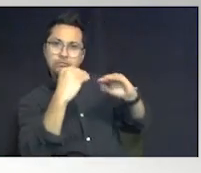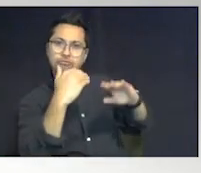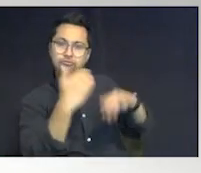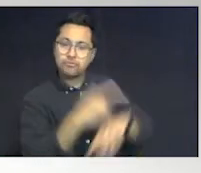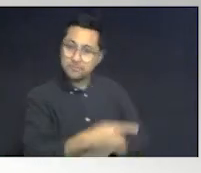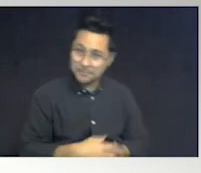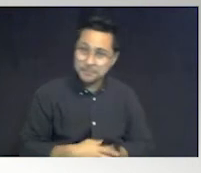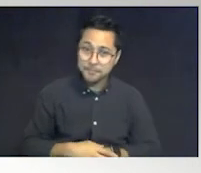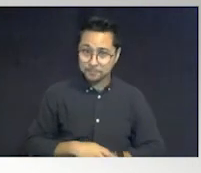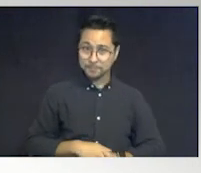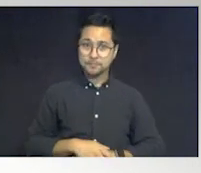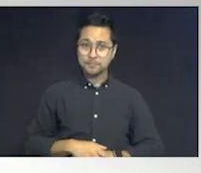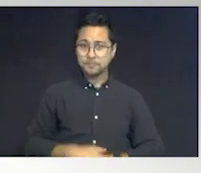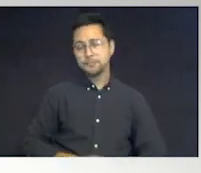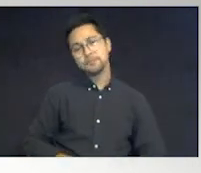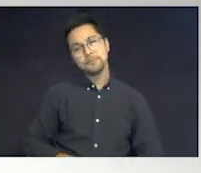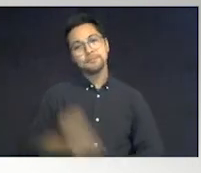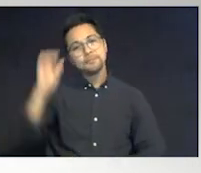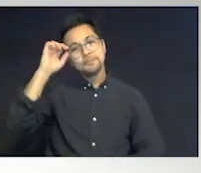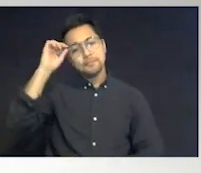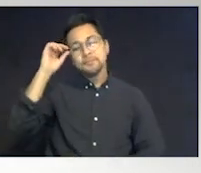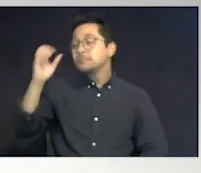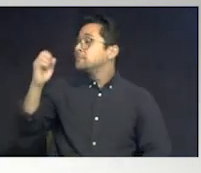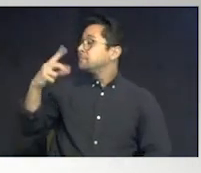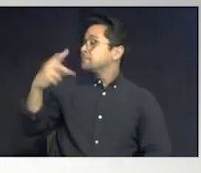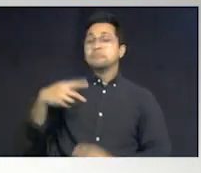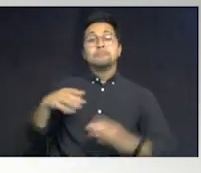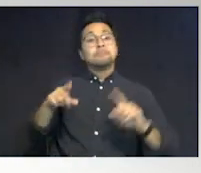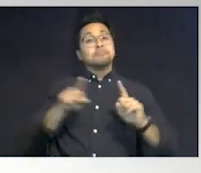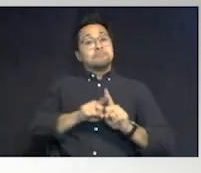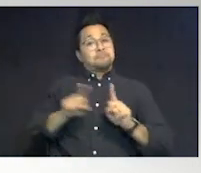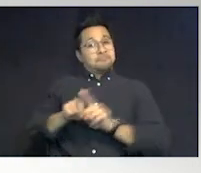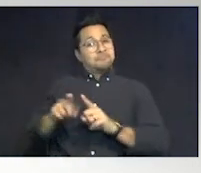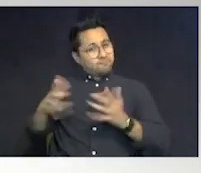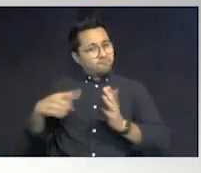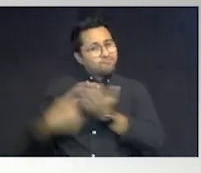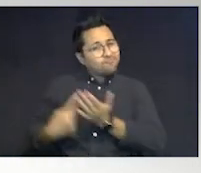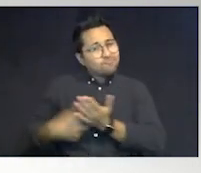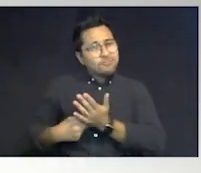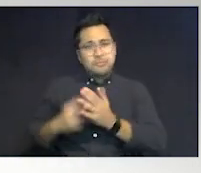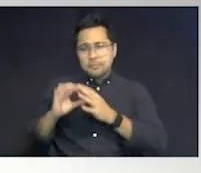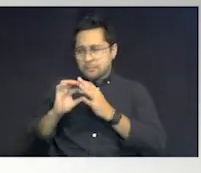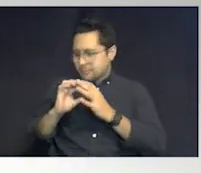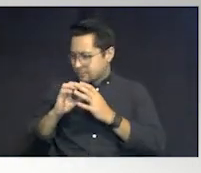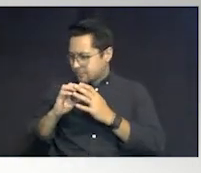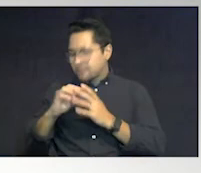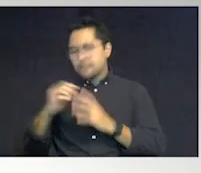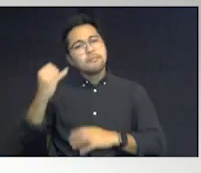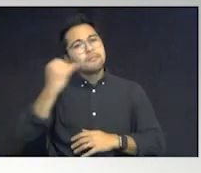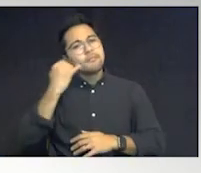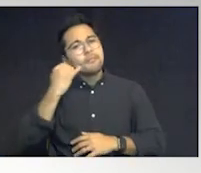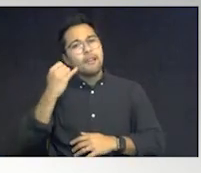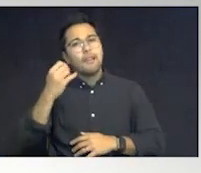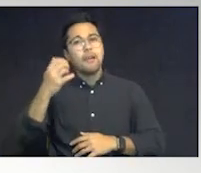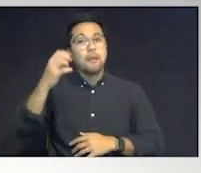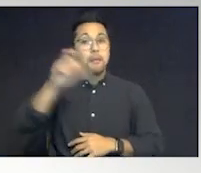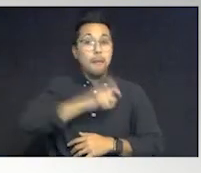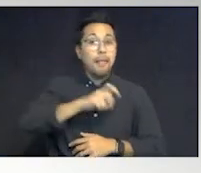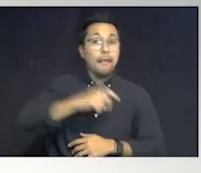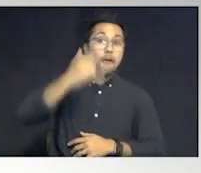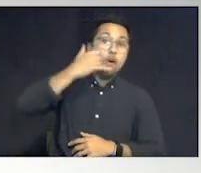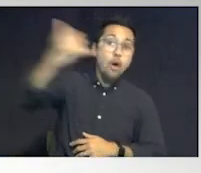Okay. That's me or you. That's me. Also, we talked about when you call the police,